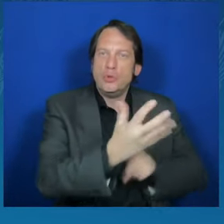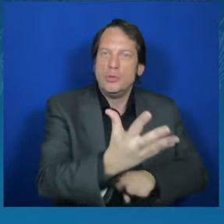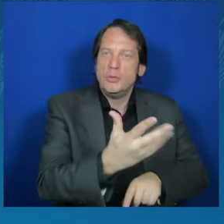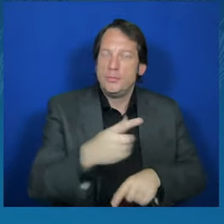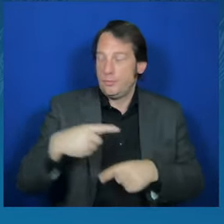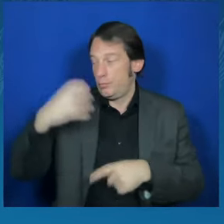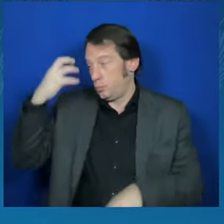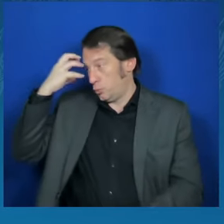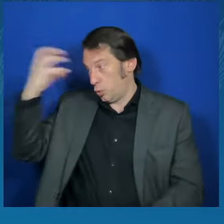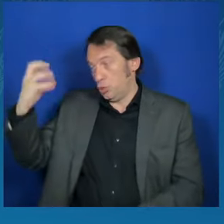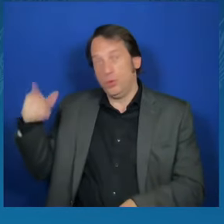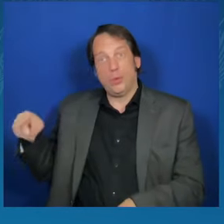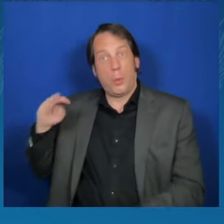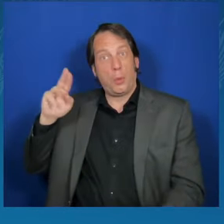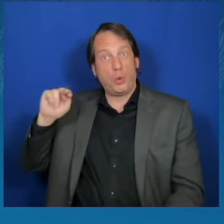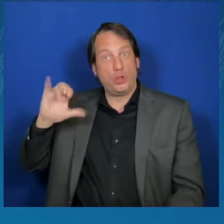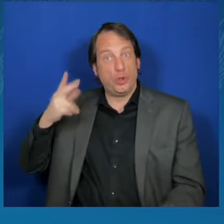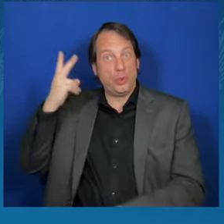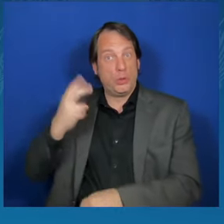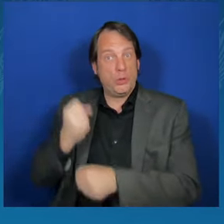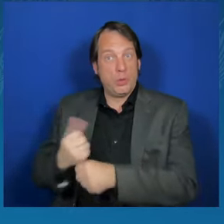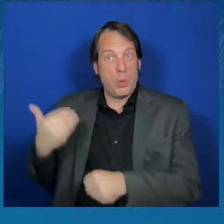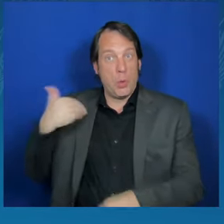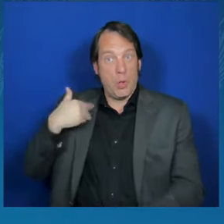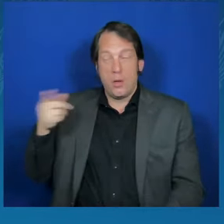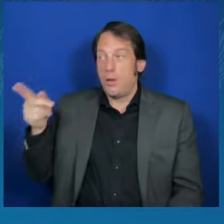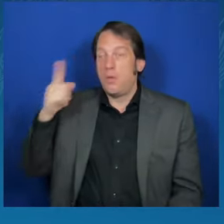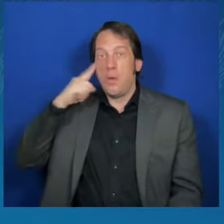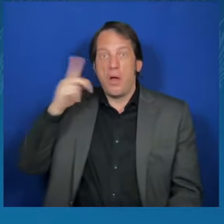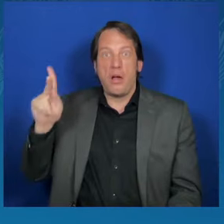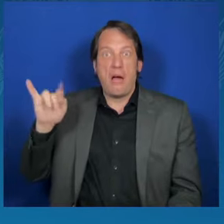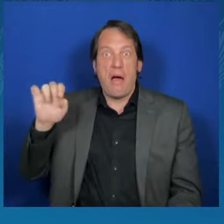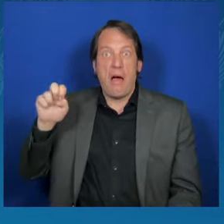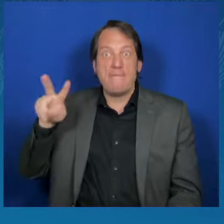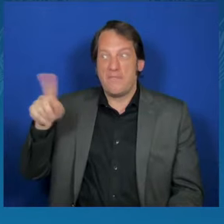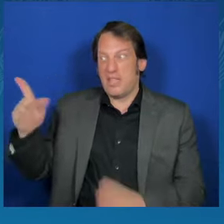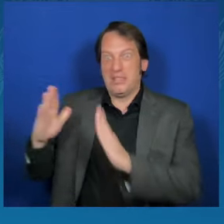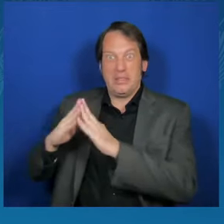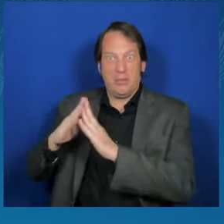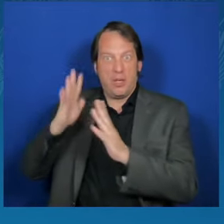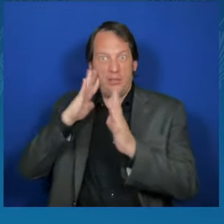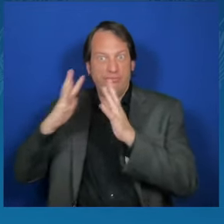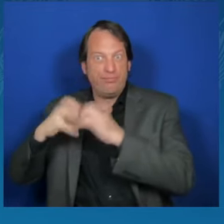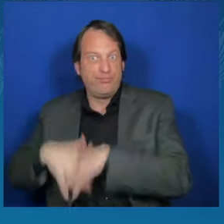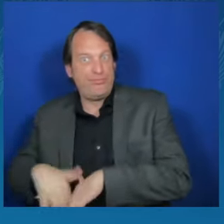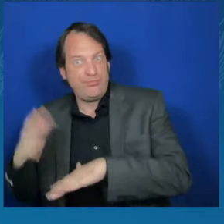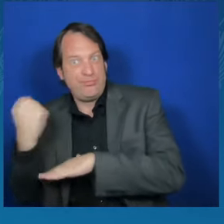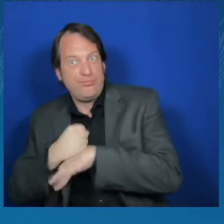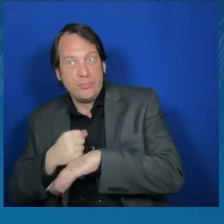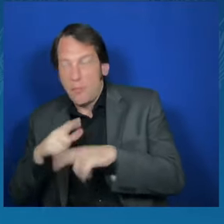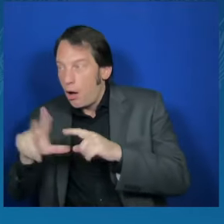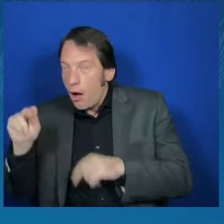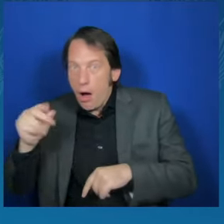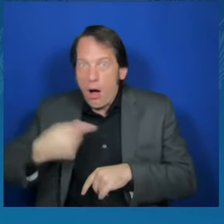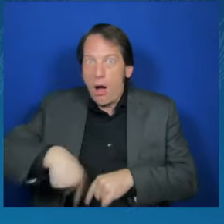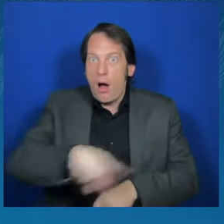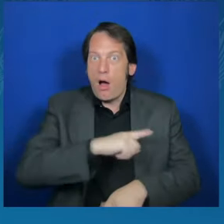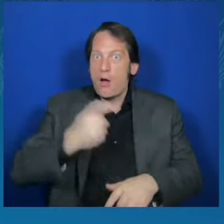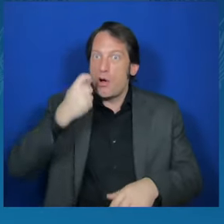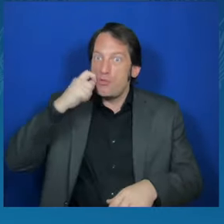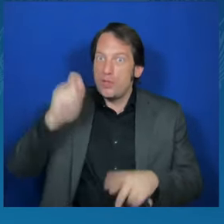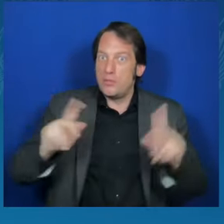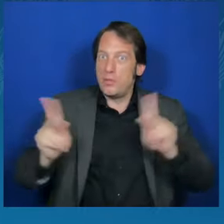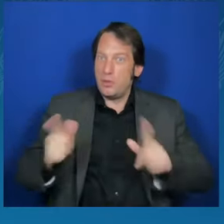Ukraine and the support of the 50 nation coalition the United States has led. Kyiv stands free